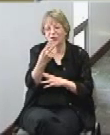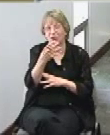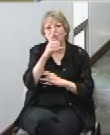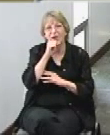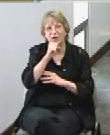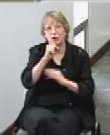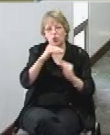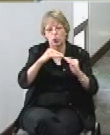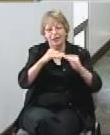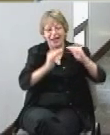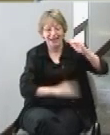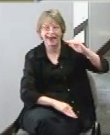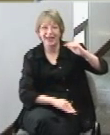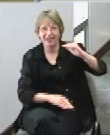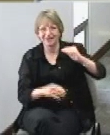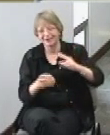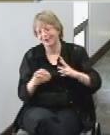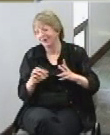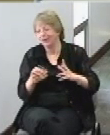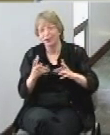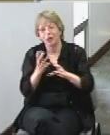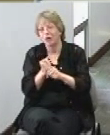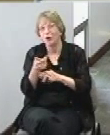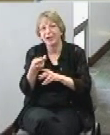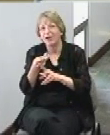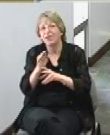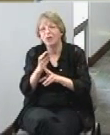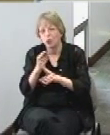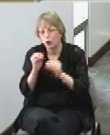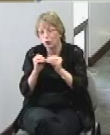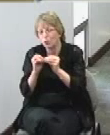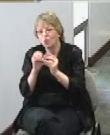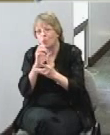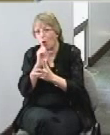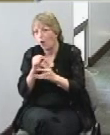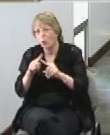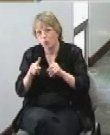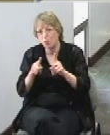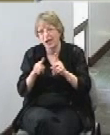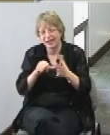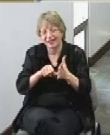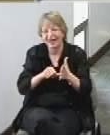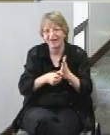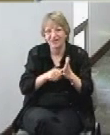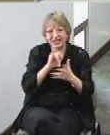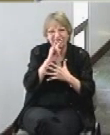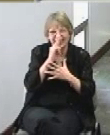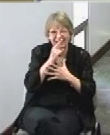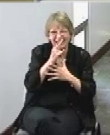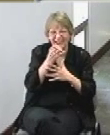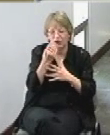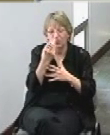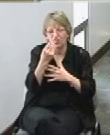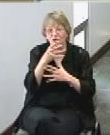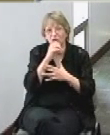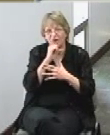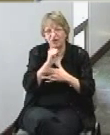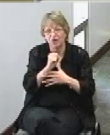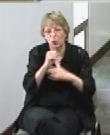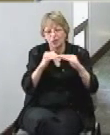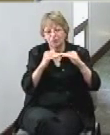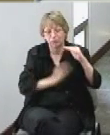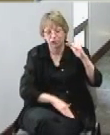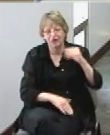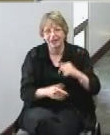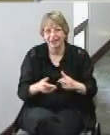smattering of people older than that but it the main emphasis is kids there's a grandmother in